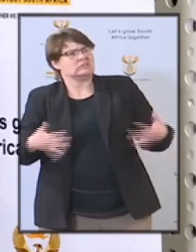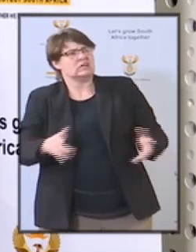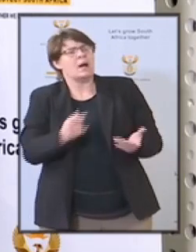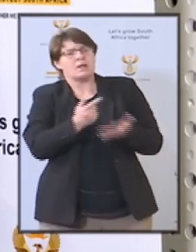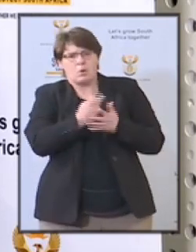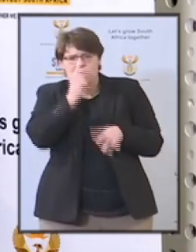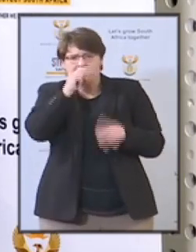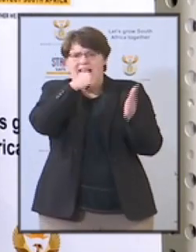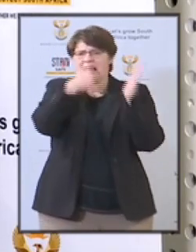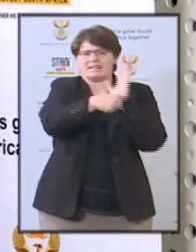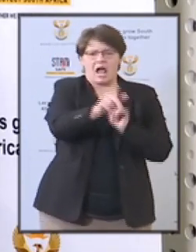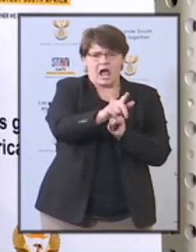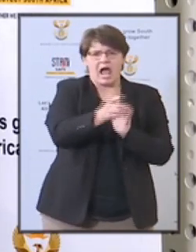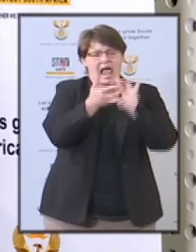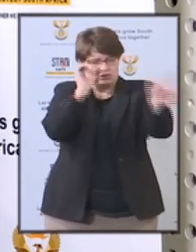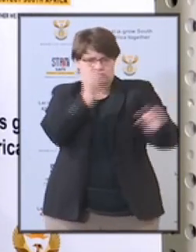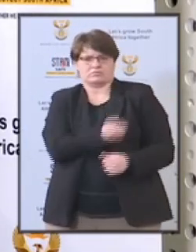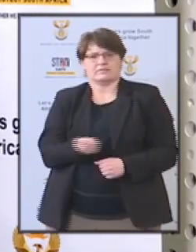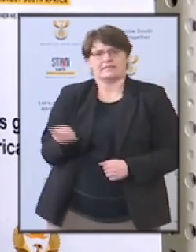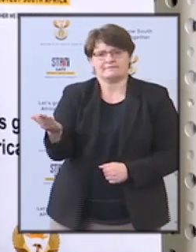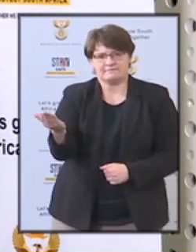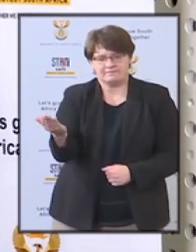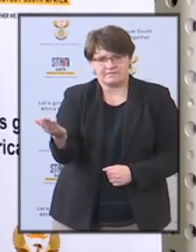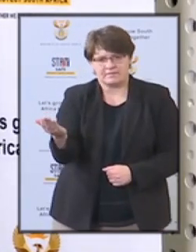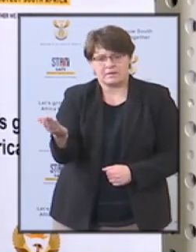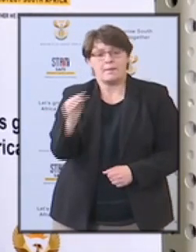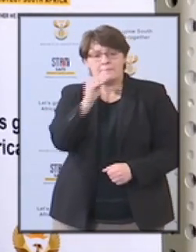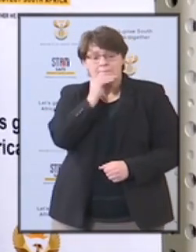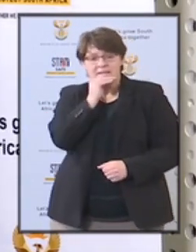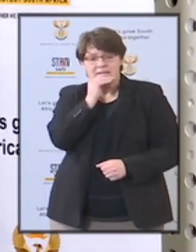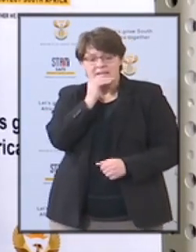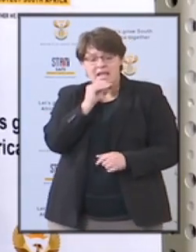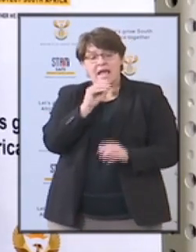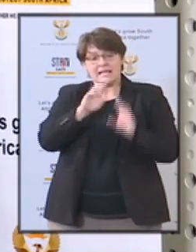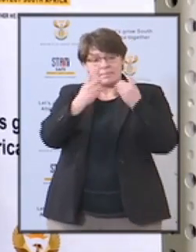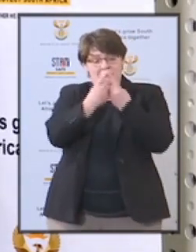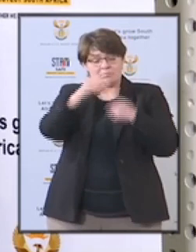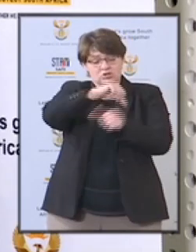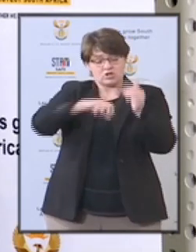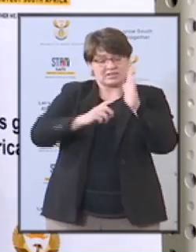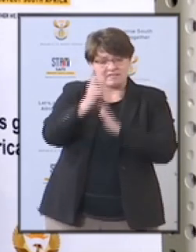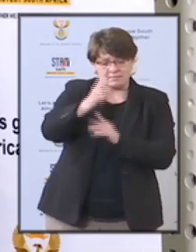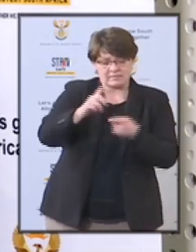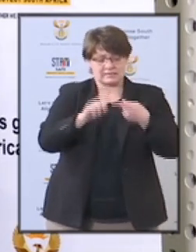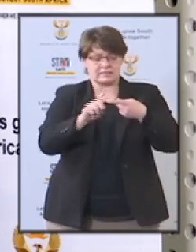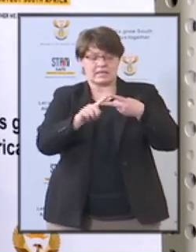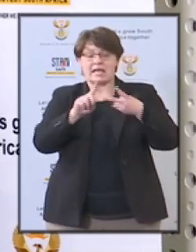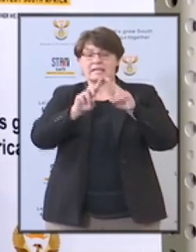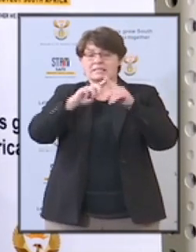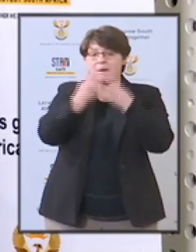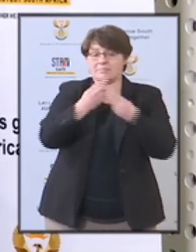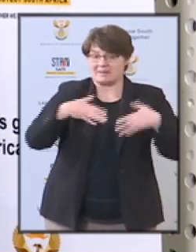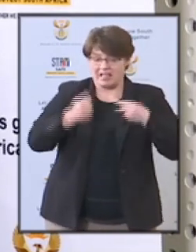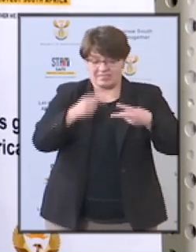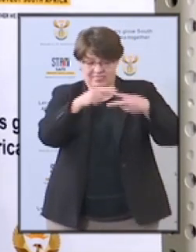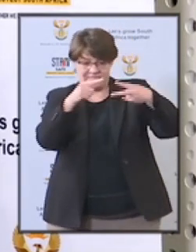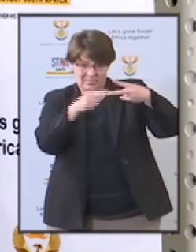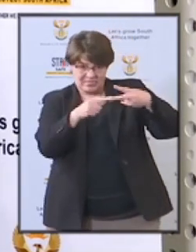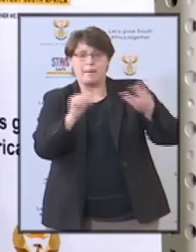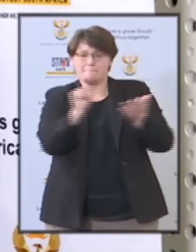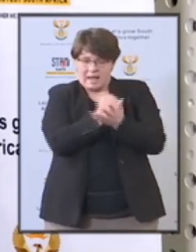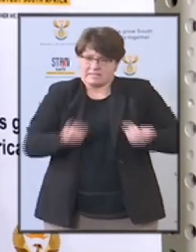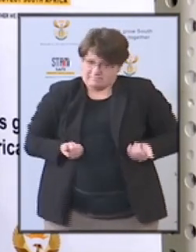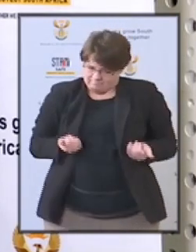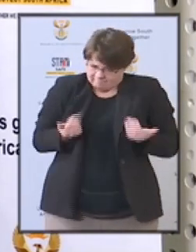means. It obliges the Department of Social Development and Department of Health to provide certain services